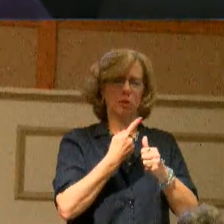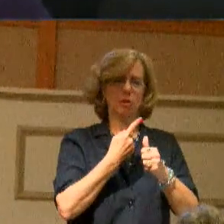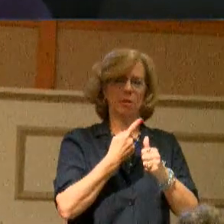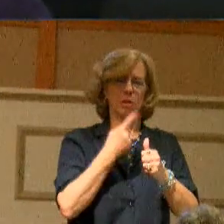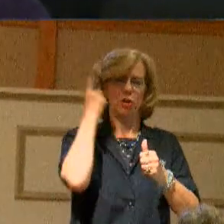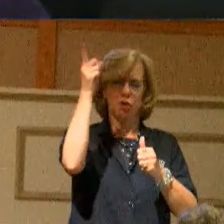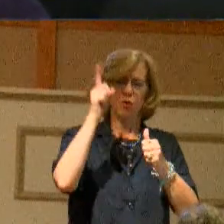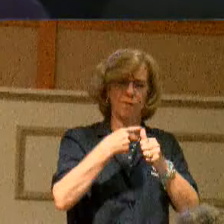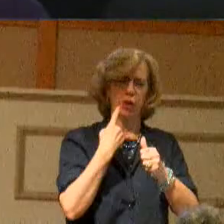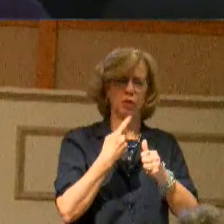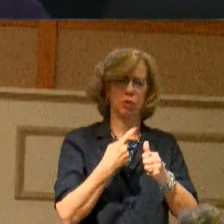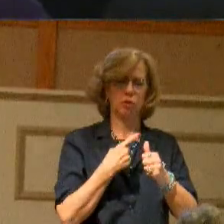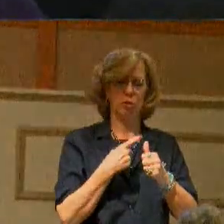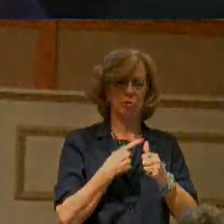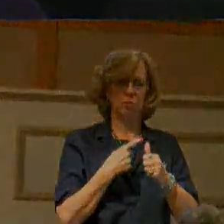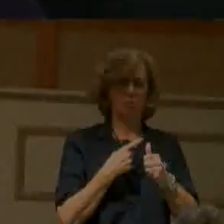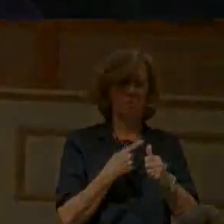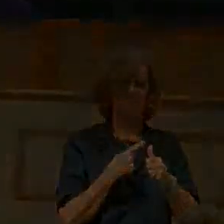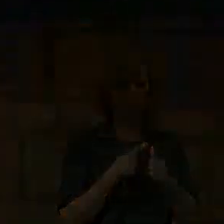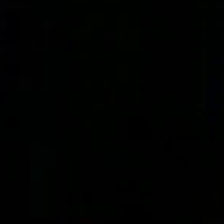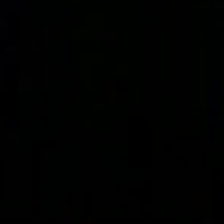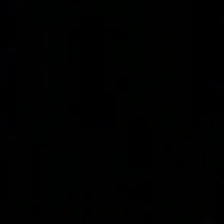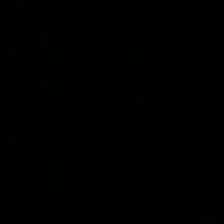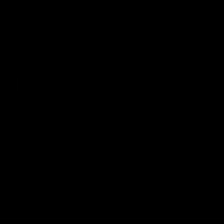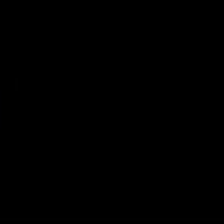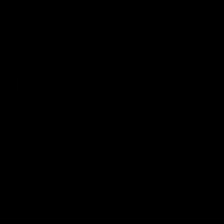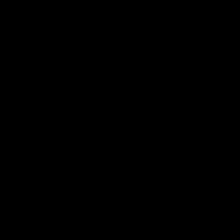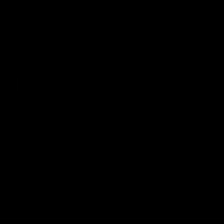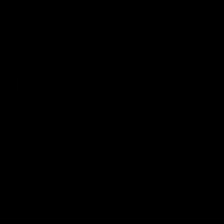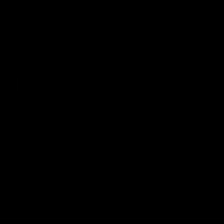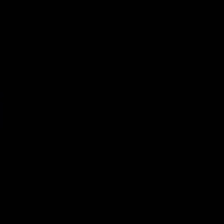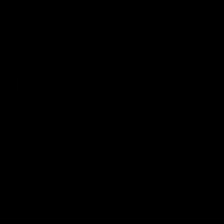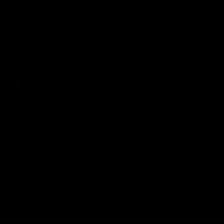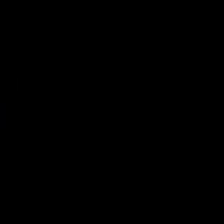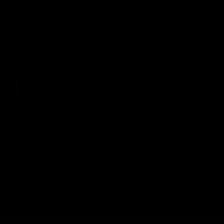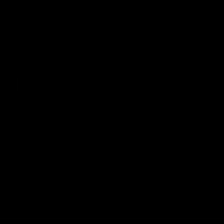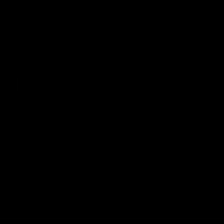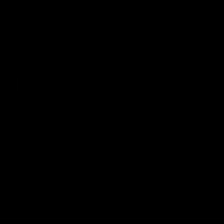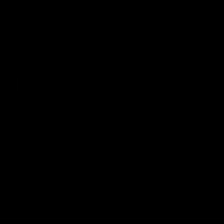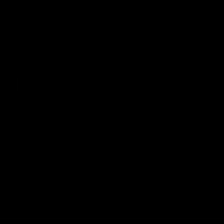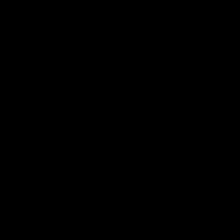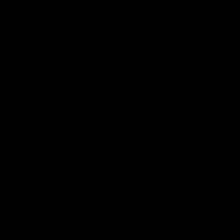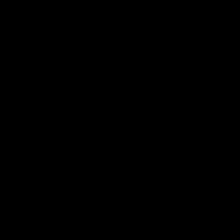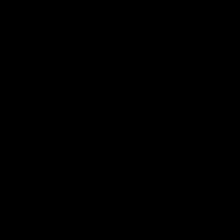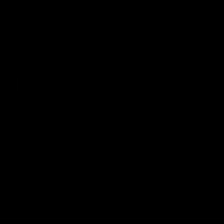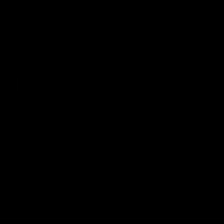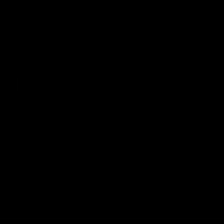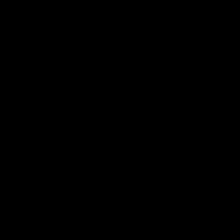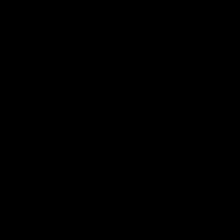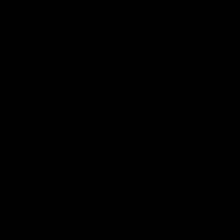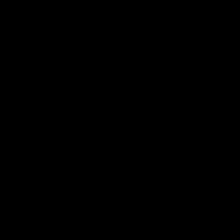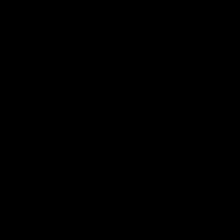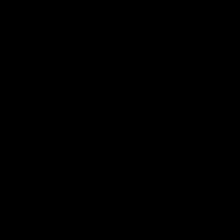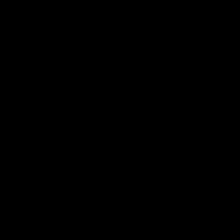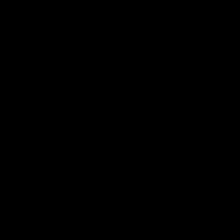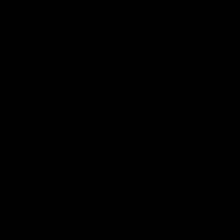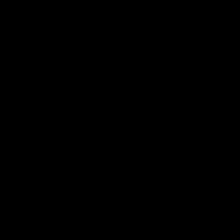Just get alone with God and tell him that, Christian. I'm coming I'm coming forward to it. forward completelyman